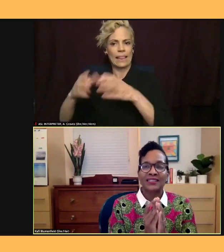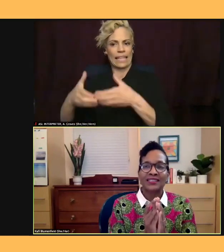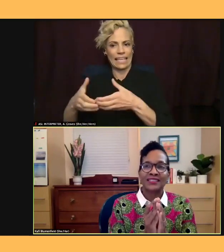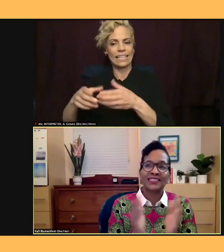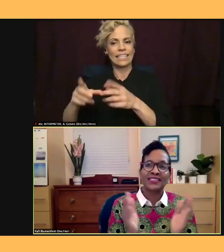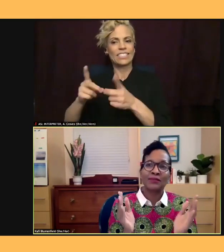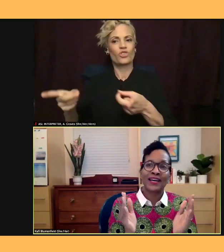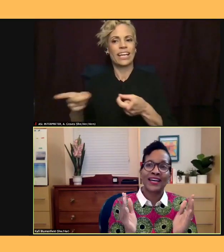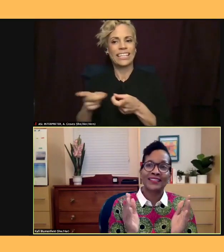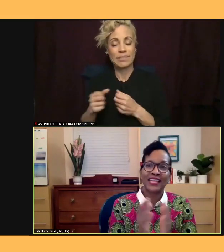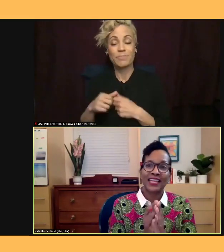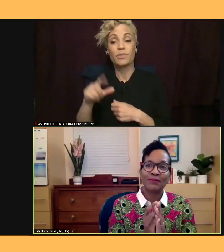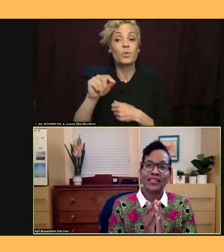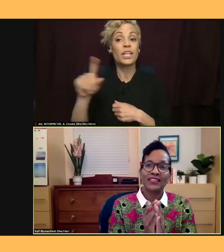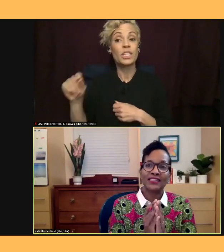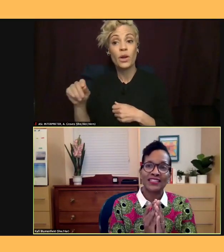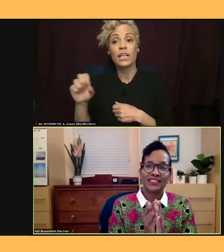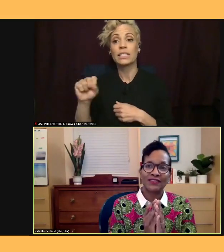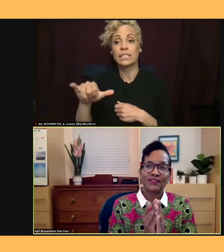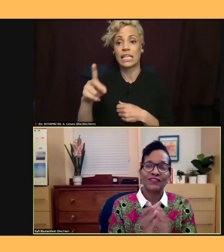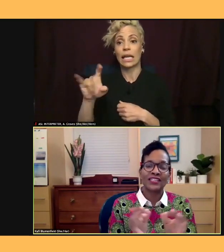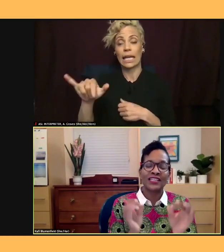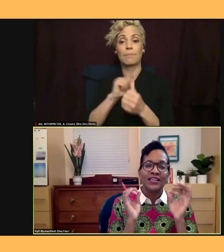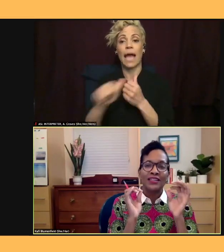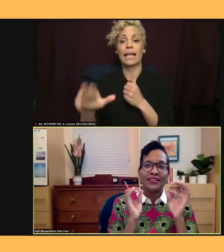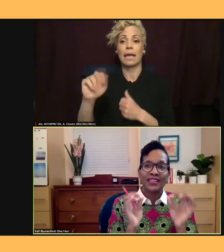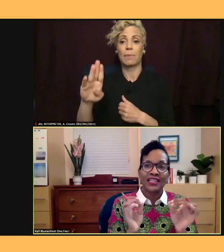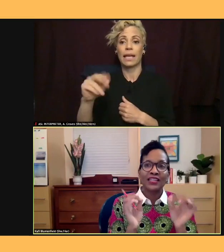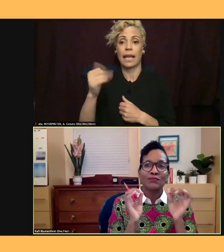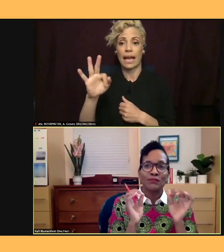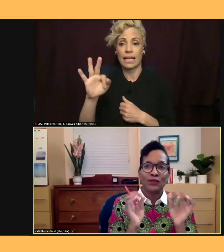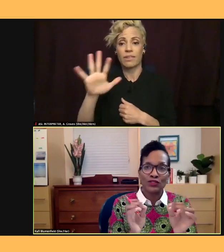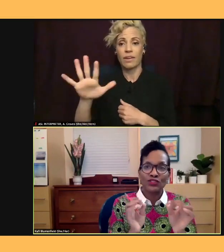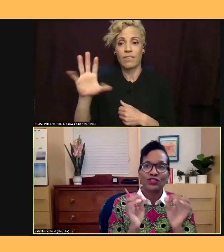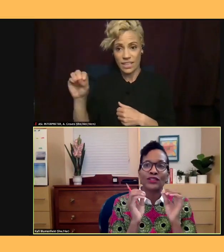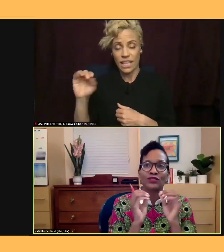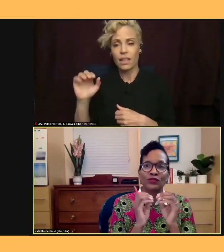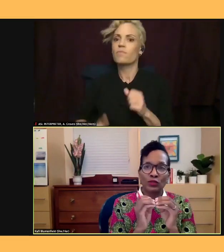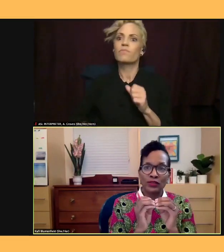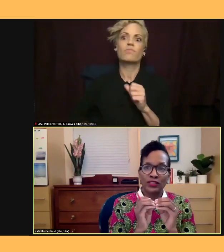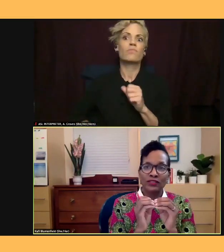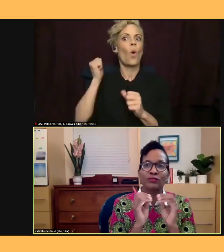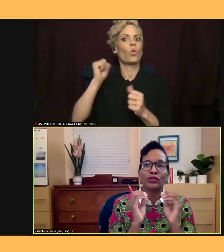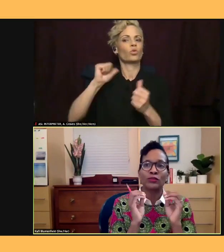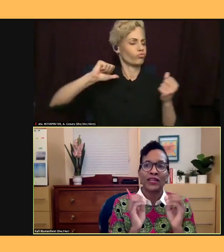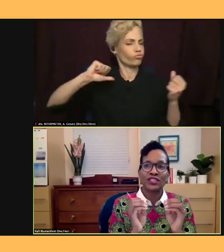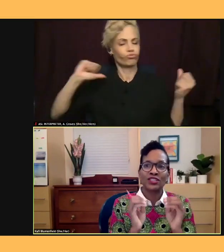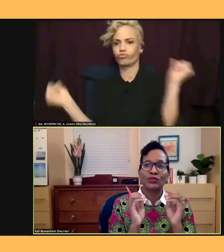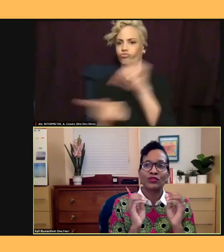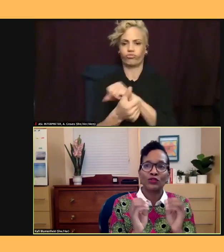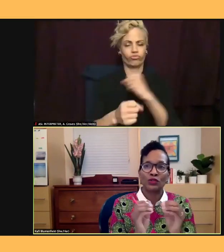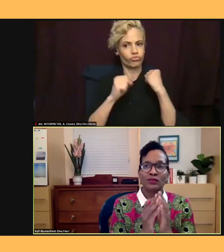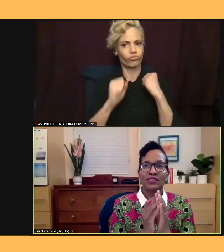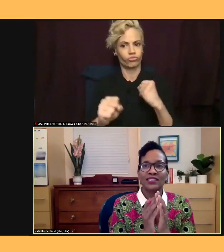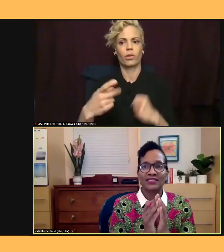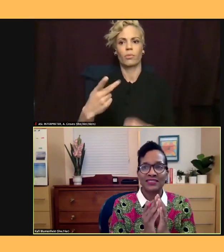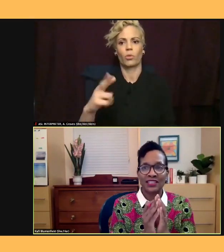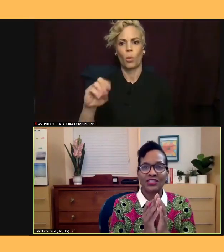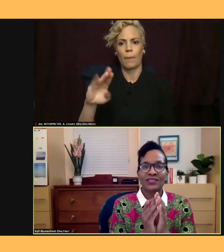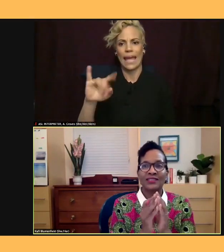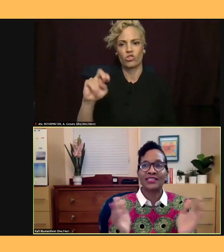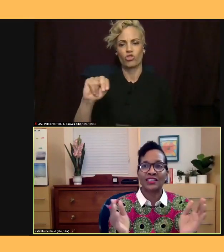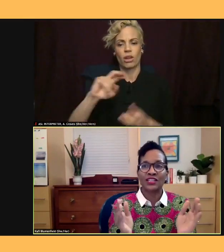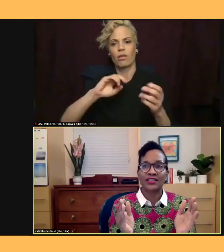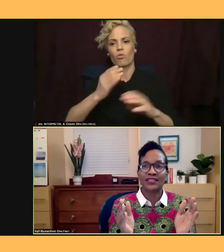passed AB 1950, the most transformative probation reform legislation in the country.